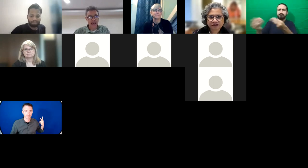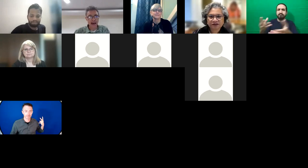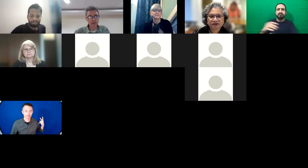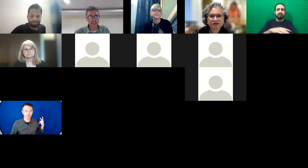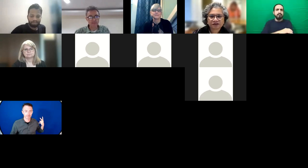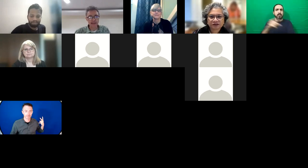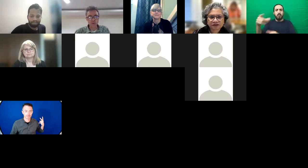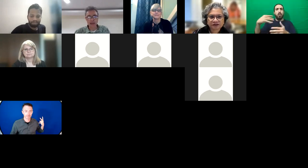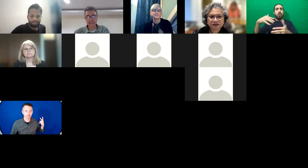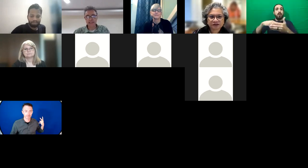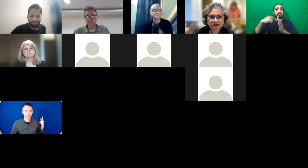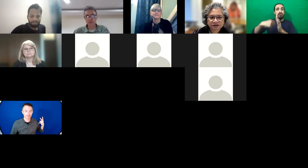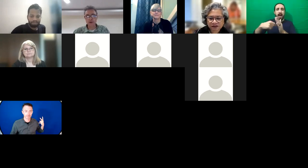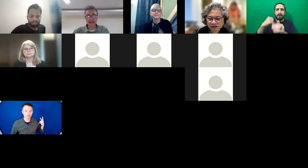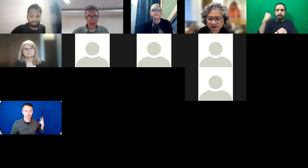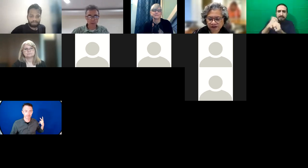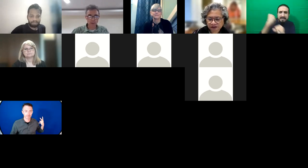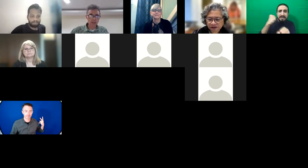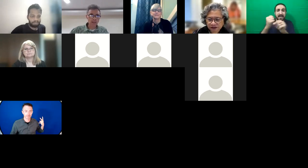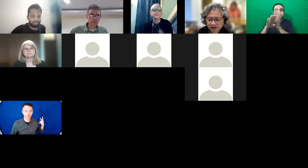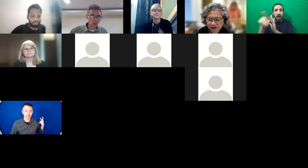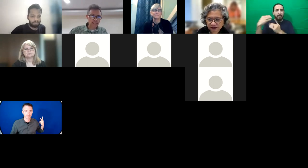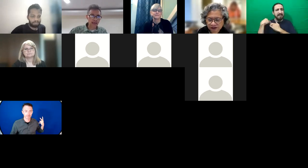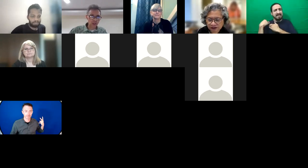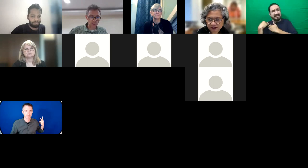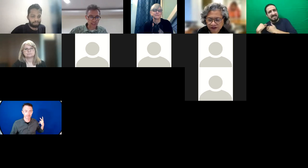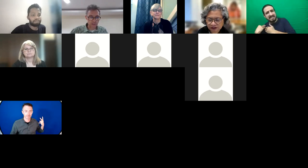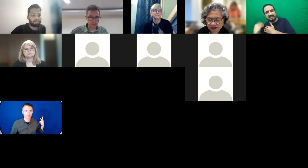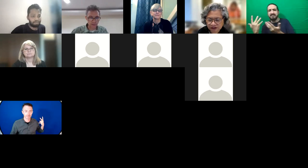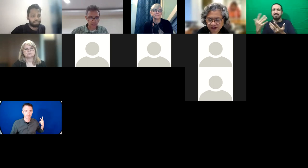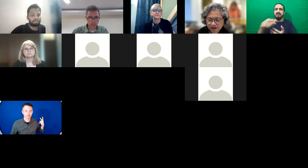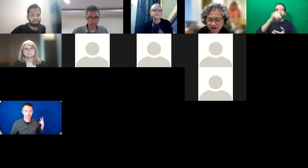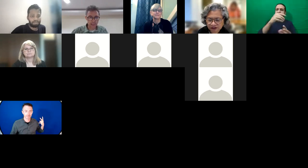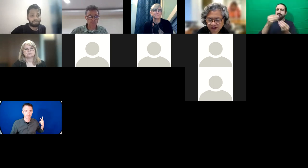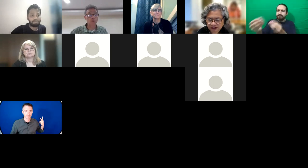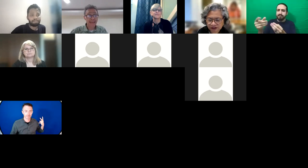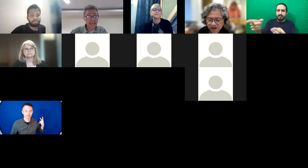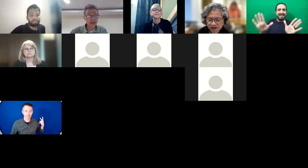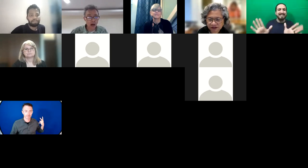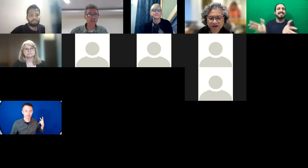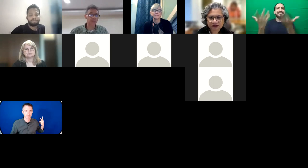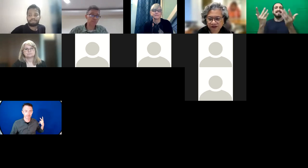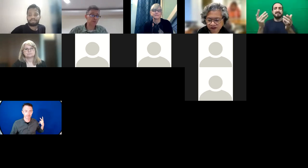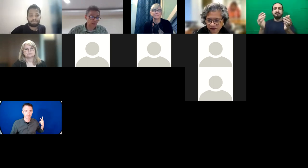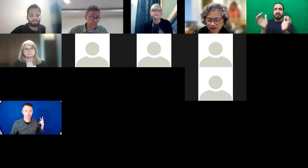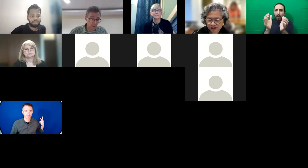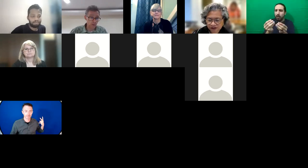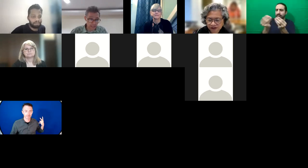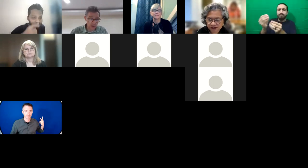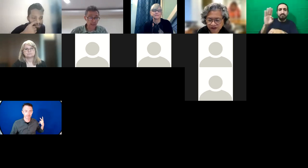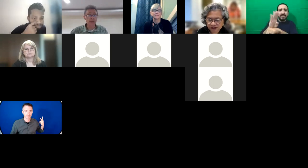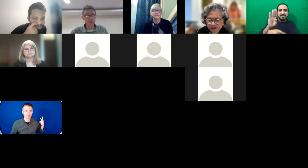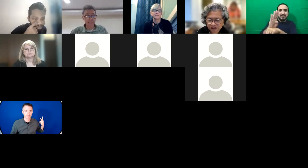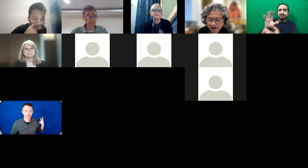and we need to find ways to enable small-scale context-specific projects to come forward in large numbers because